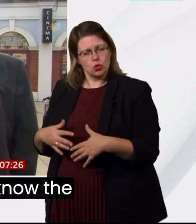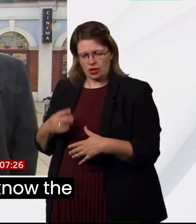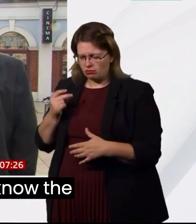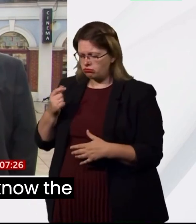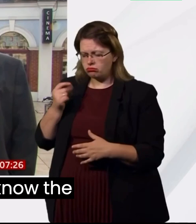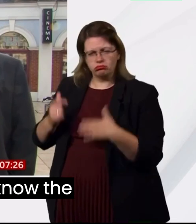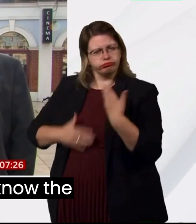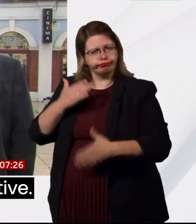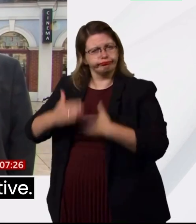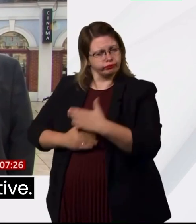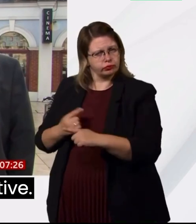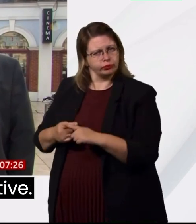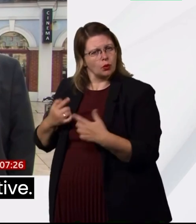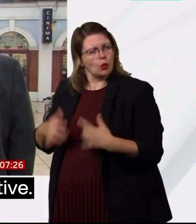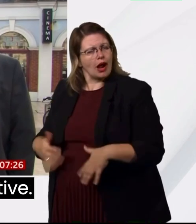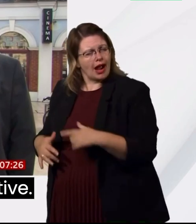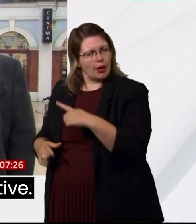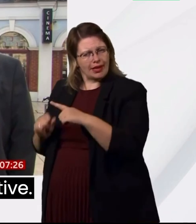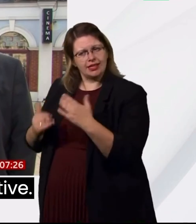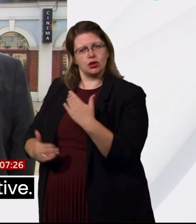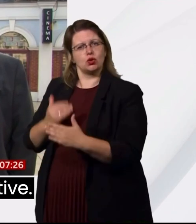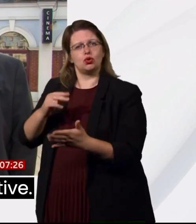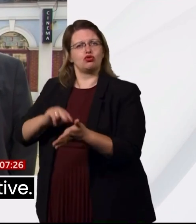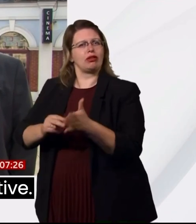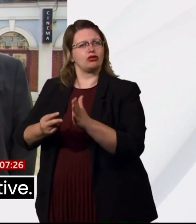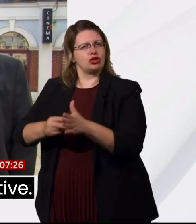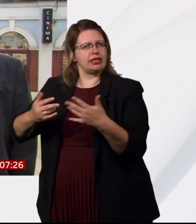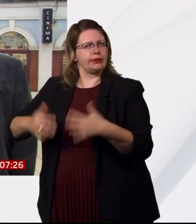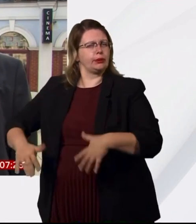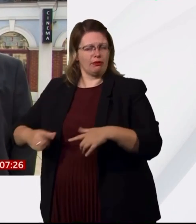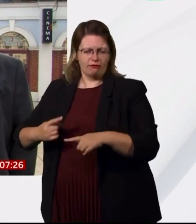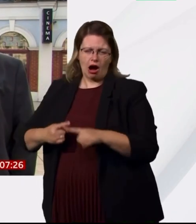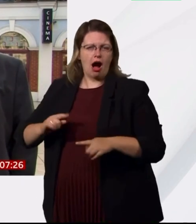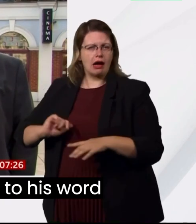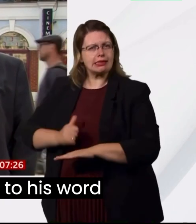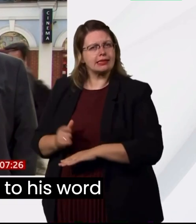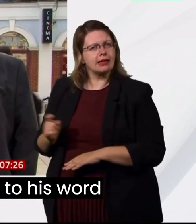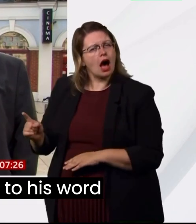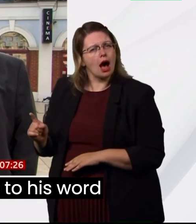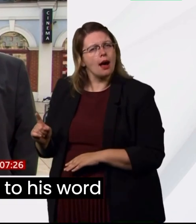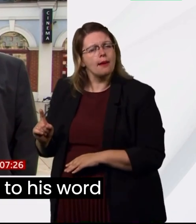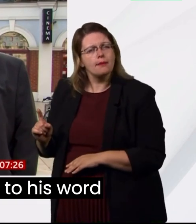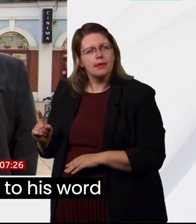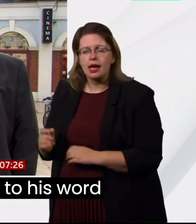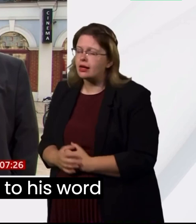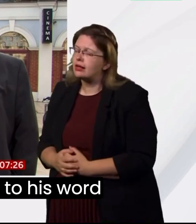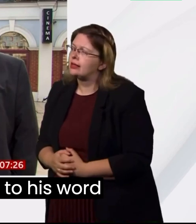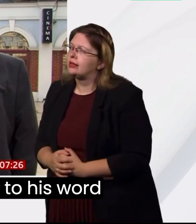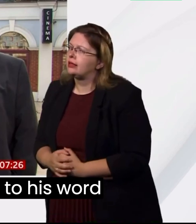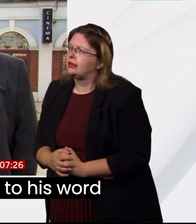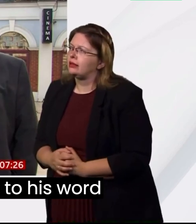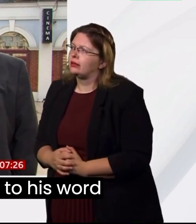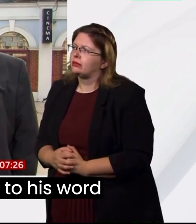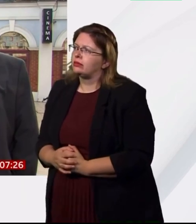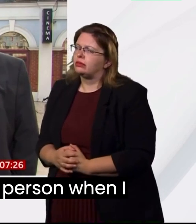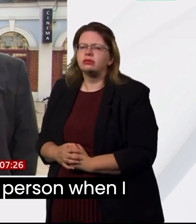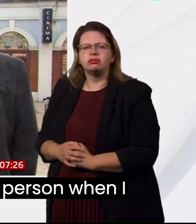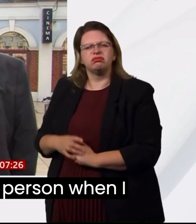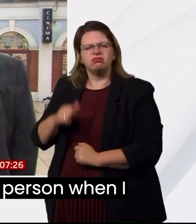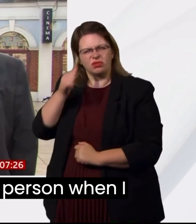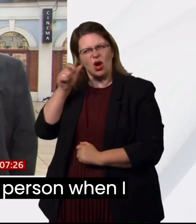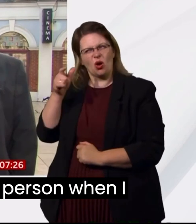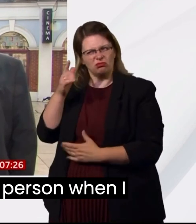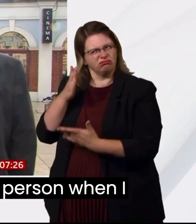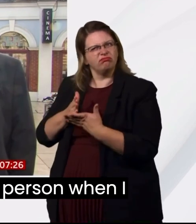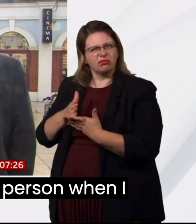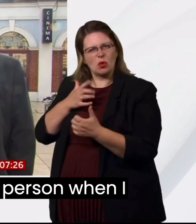go, you know, the Homeward Initiative. But I knew, I knew he was true to his brother. I knew he